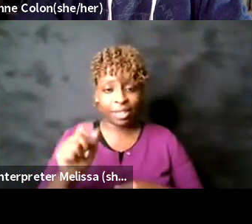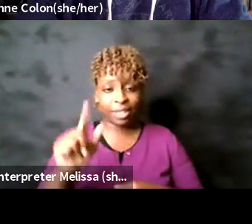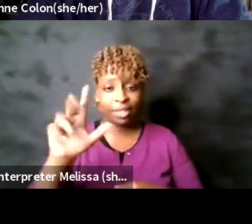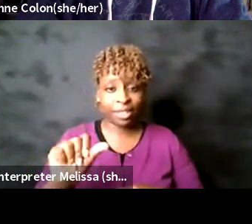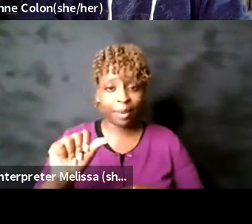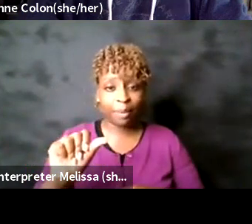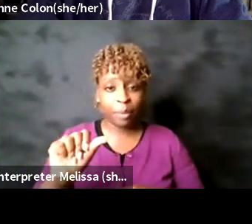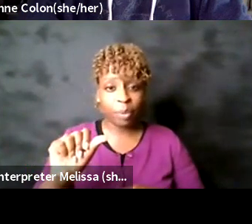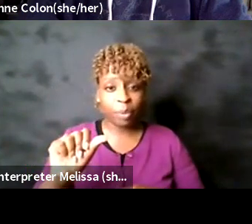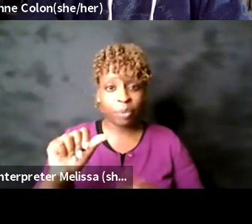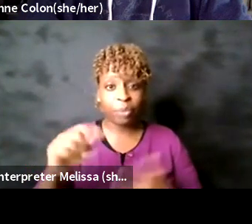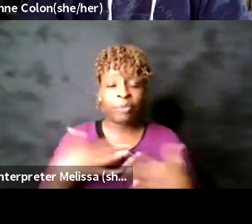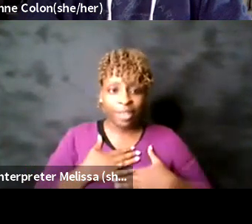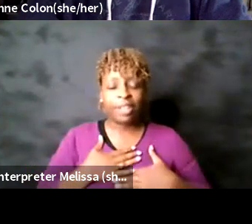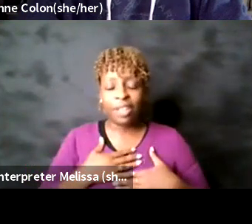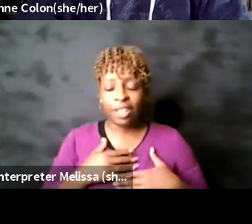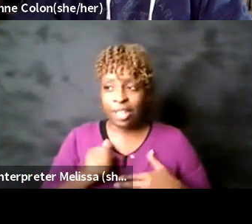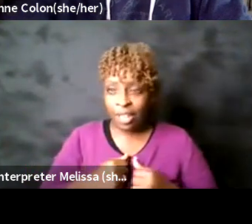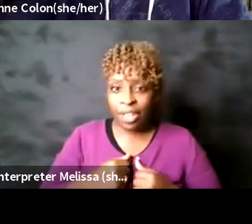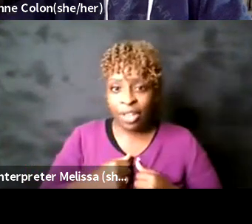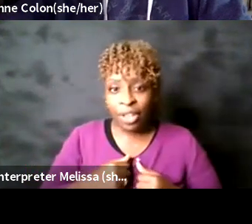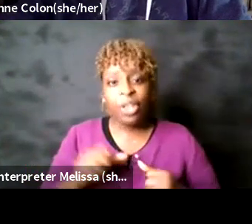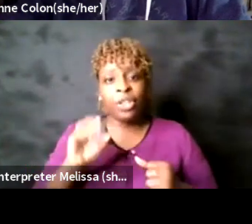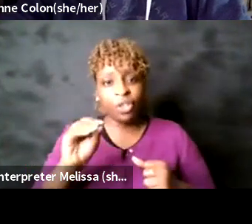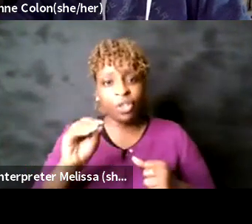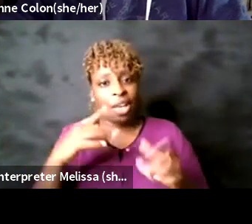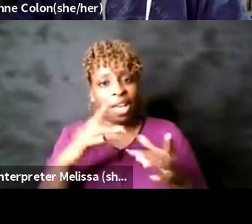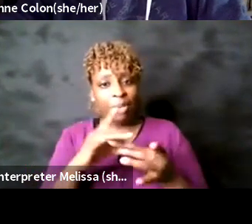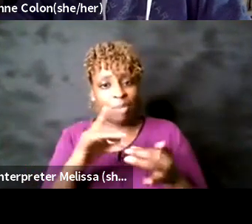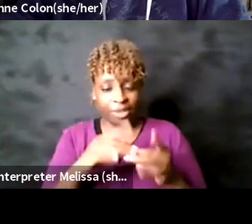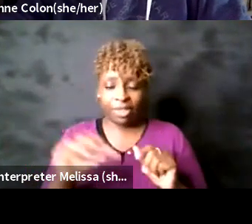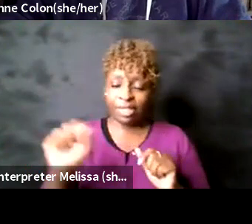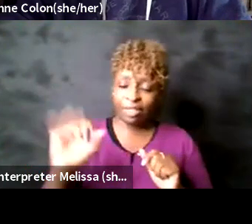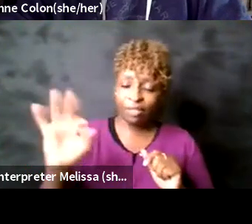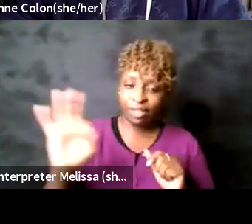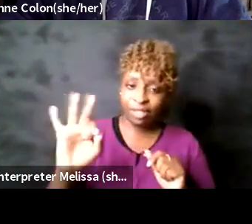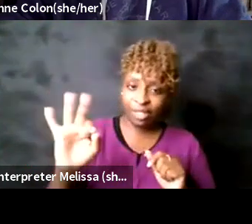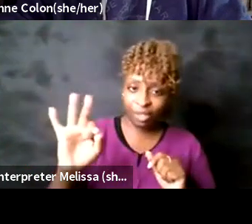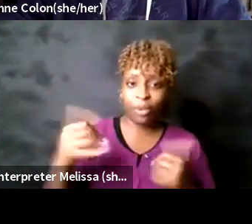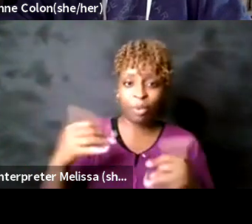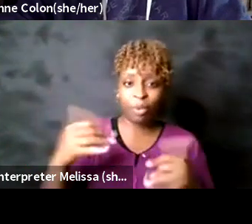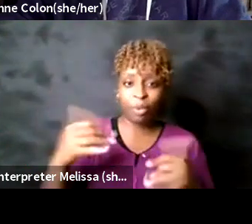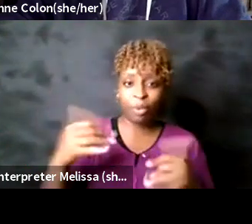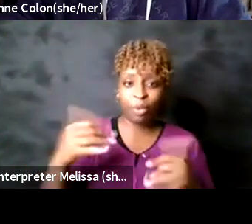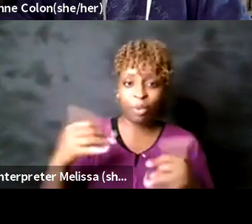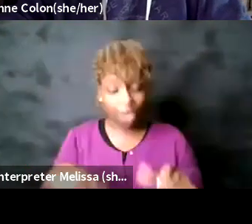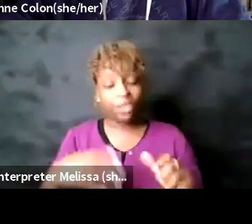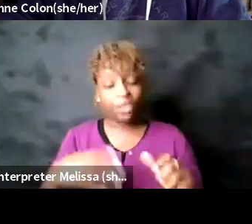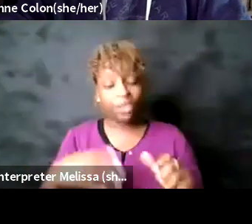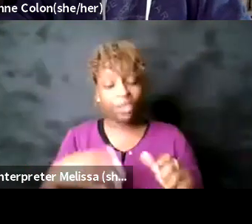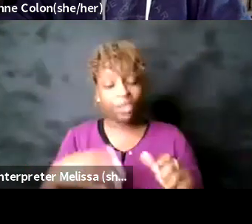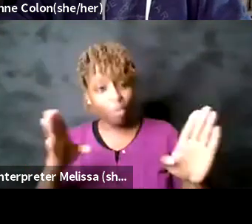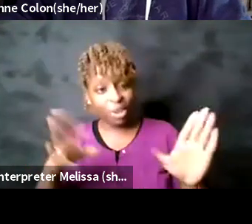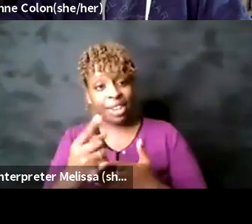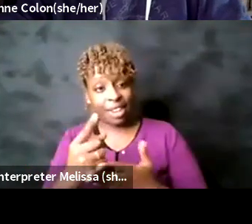oh goodness uh so i mentioned that the san francisco playhouse is reopening for live indoor theater starting next week